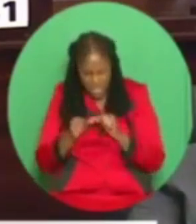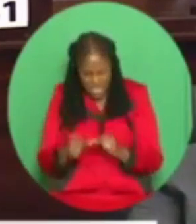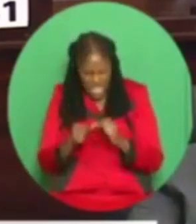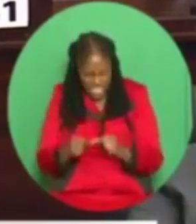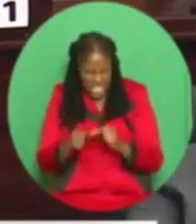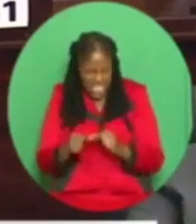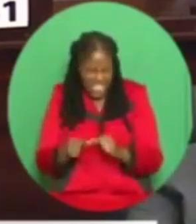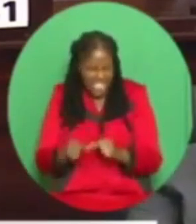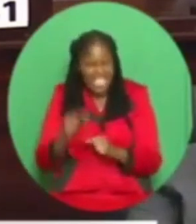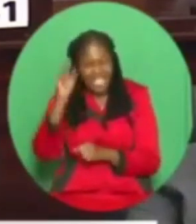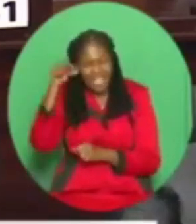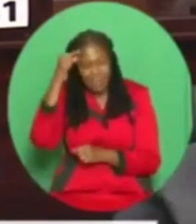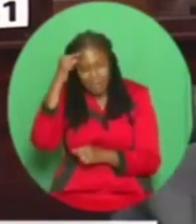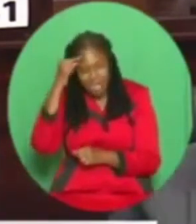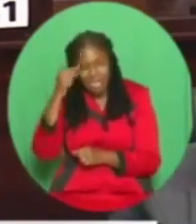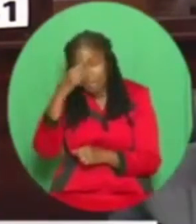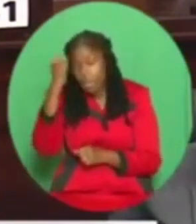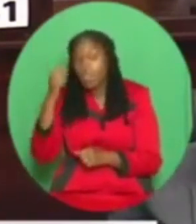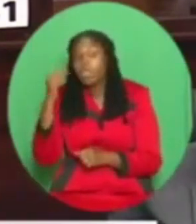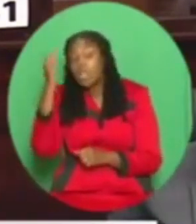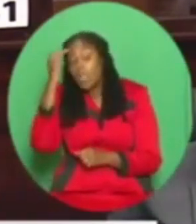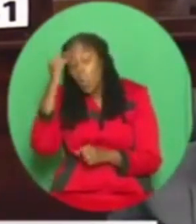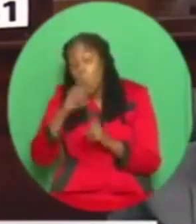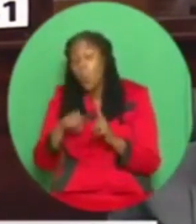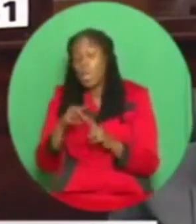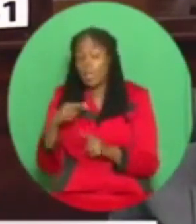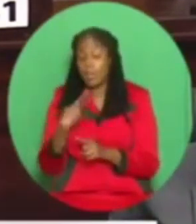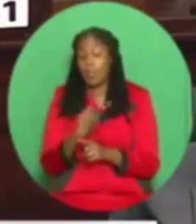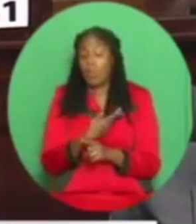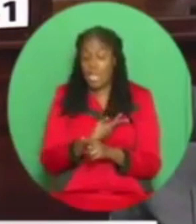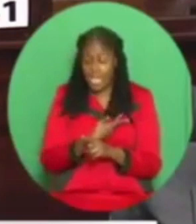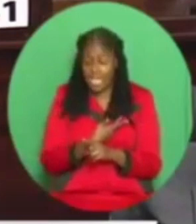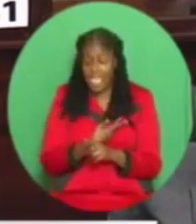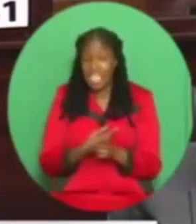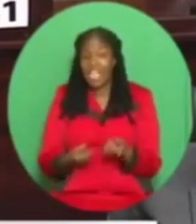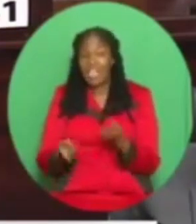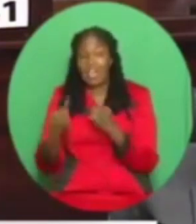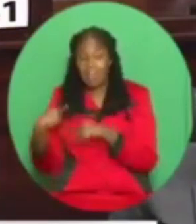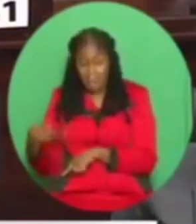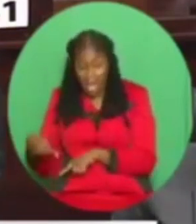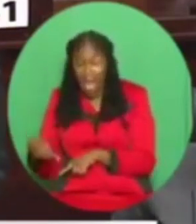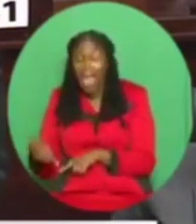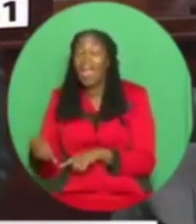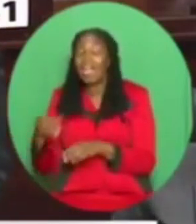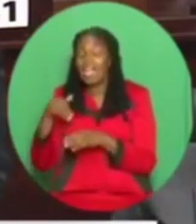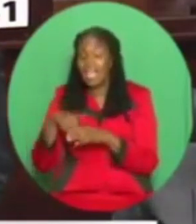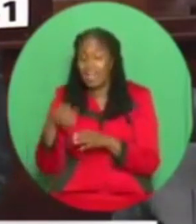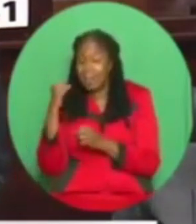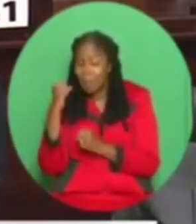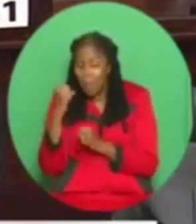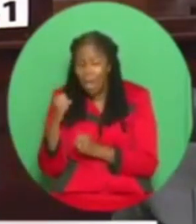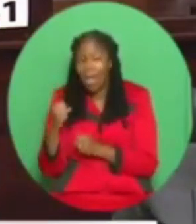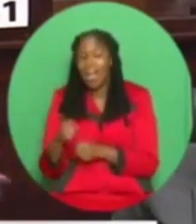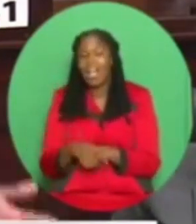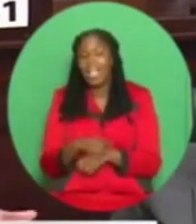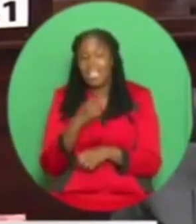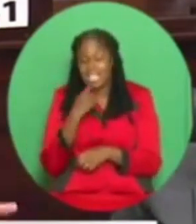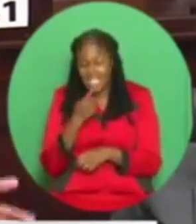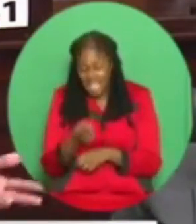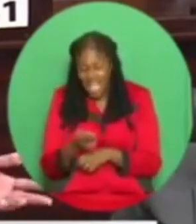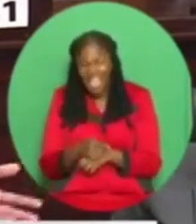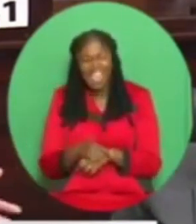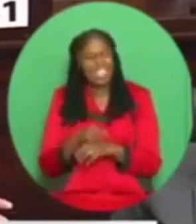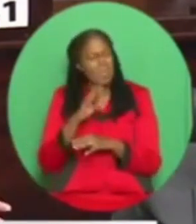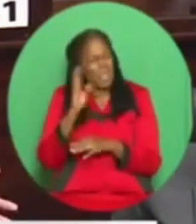when I finished talking last year the member for Roka Maloney stood up and read a search warrant. Remember that? Today when I